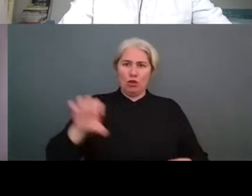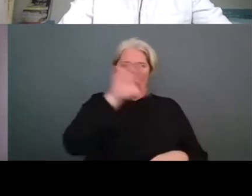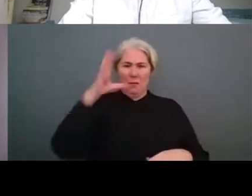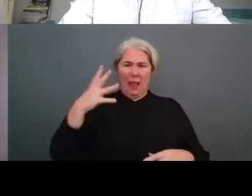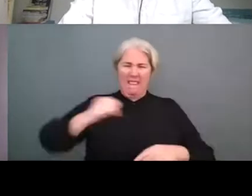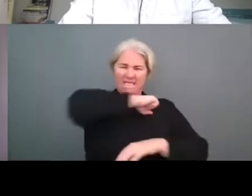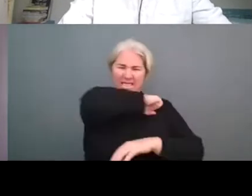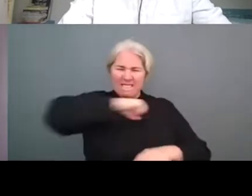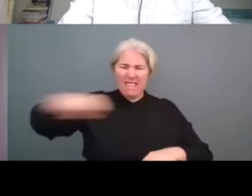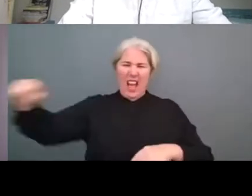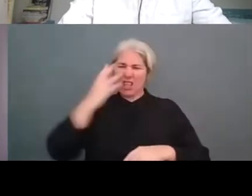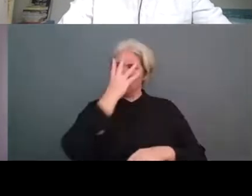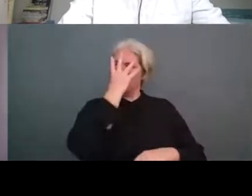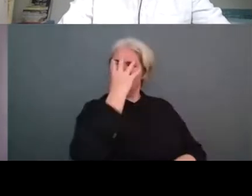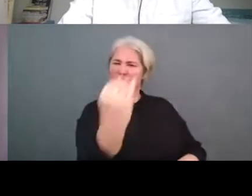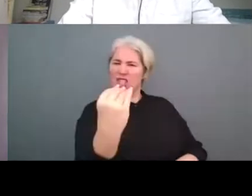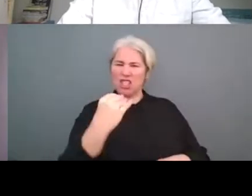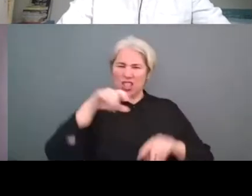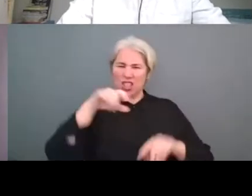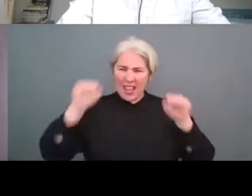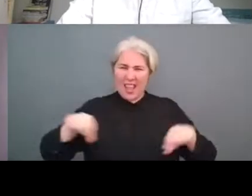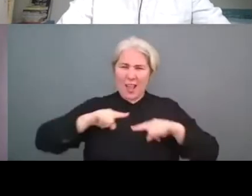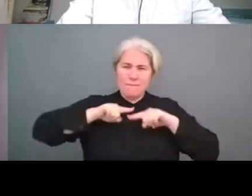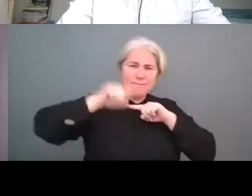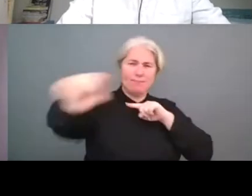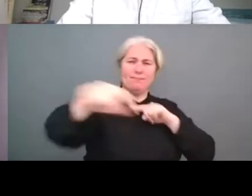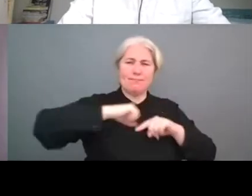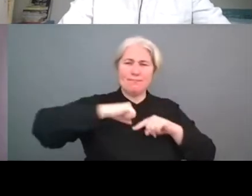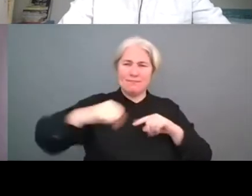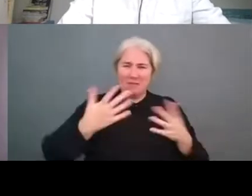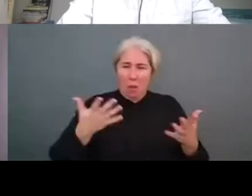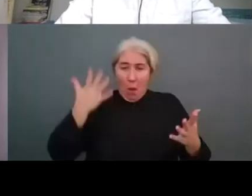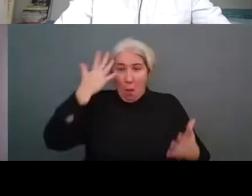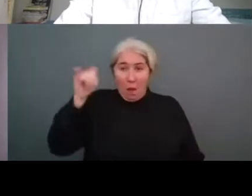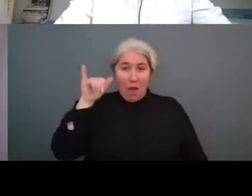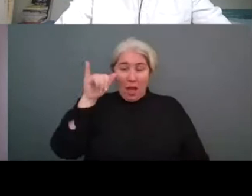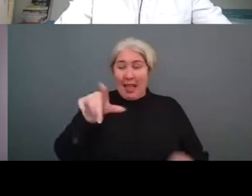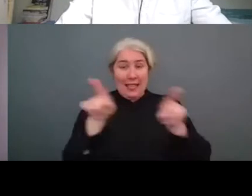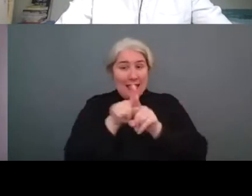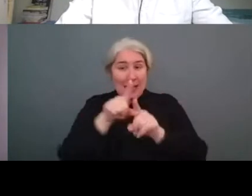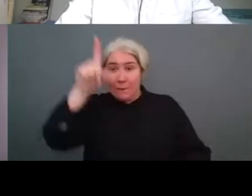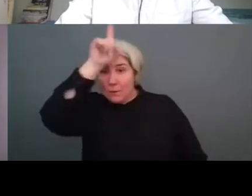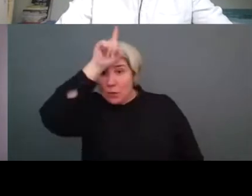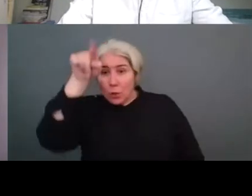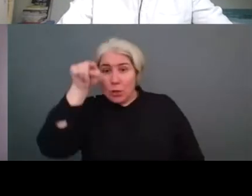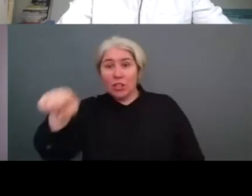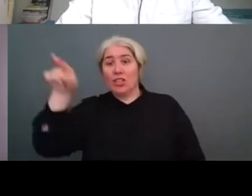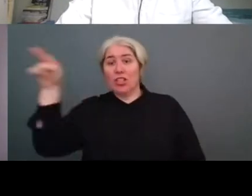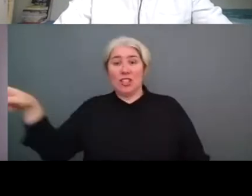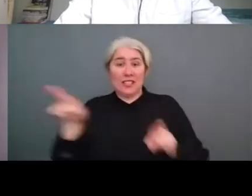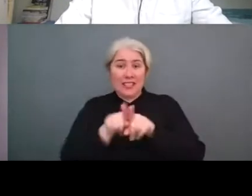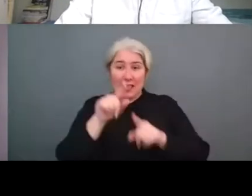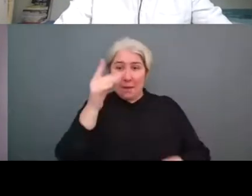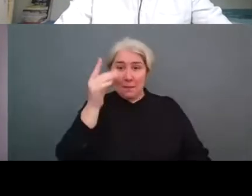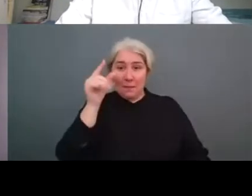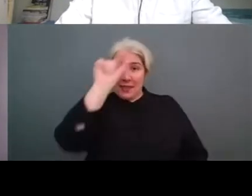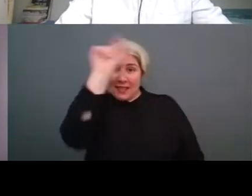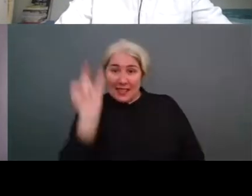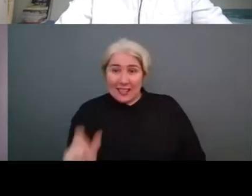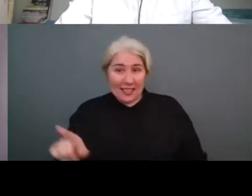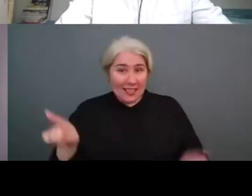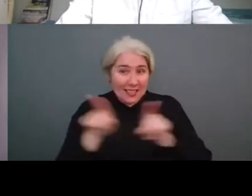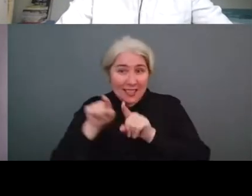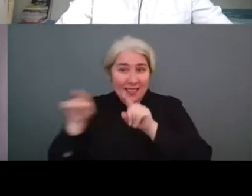and there are some some examples uh in germany so i think that there are a few front runners um